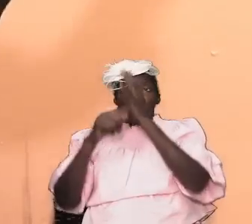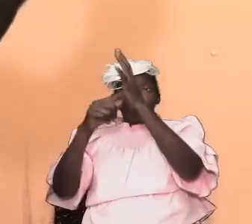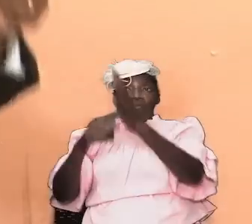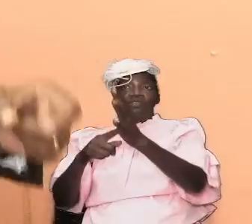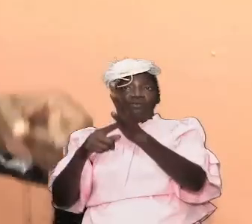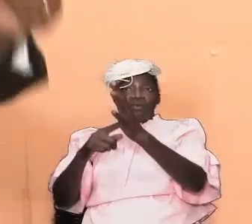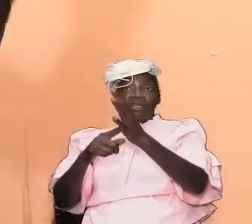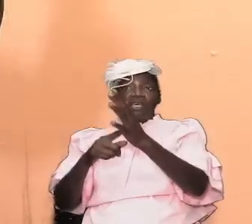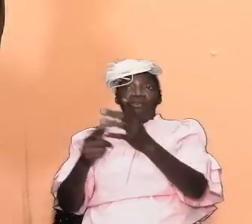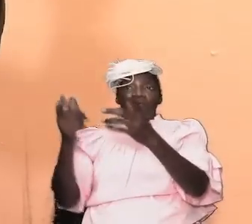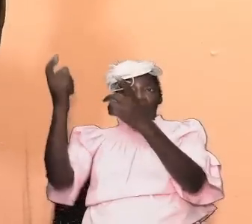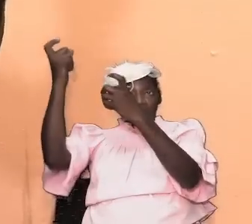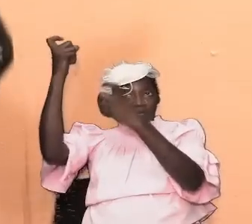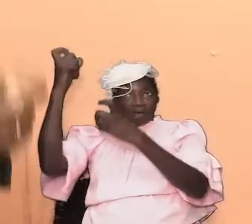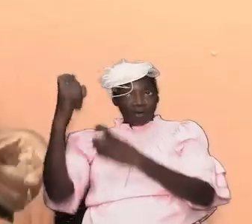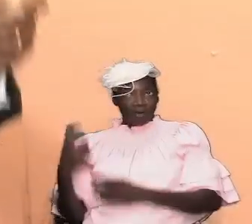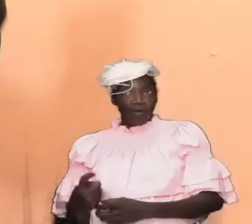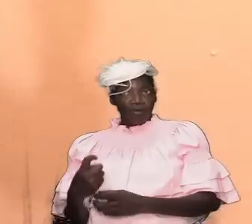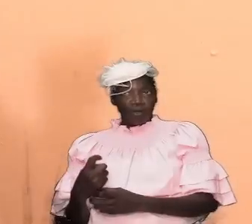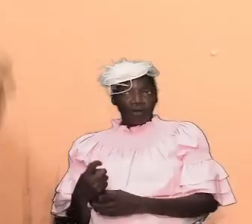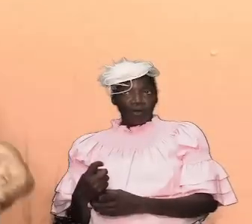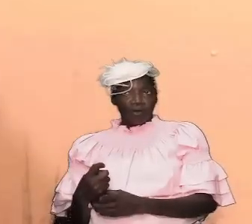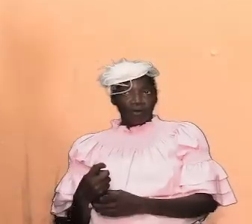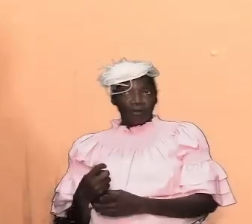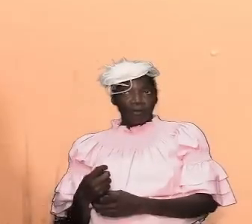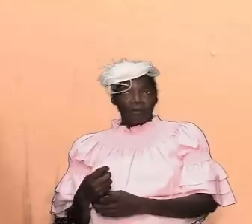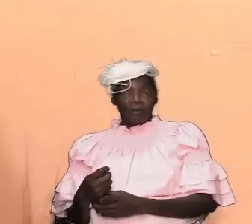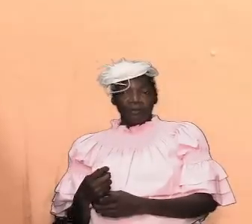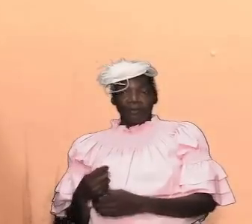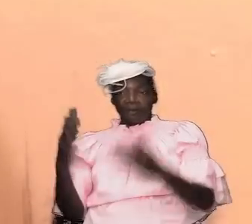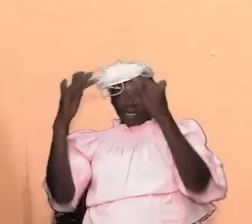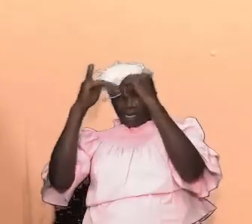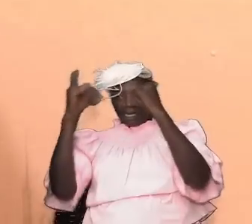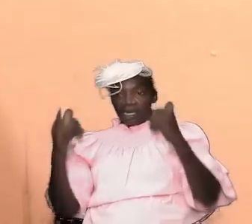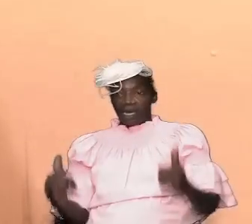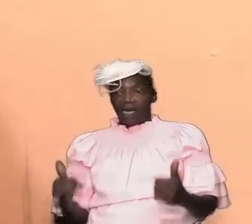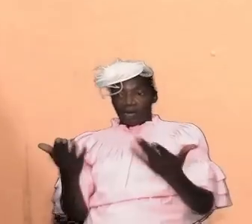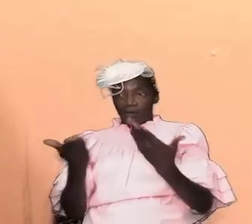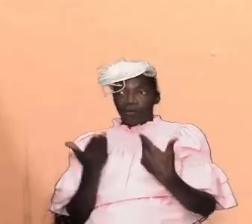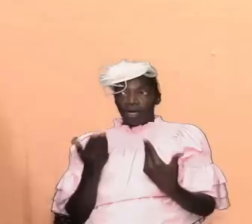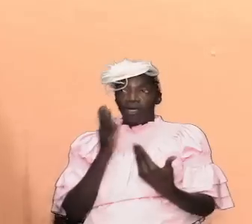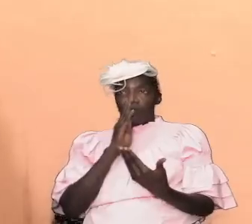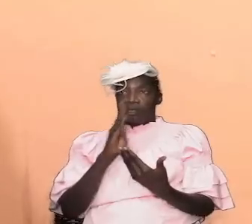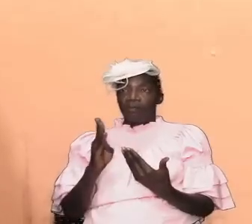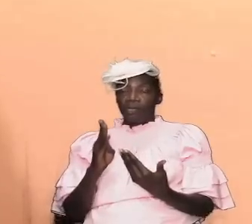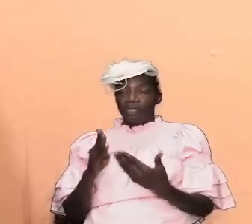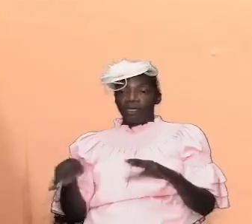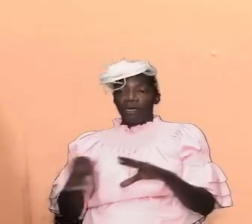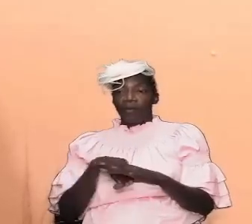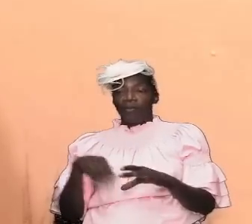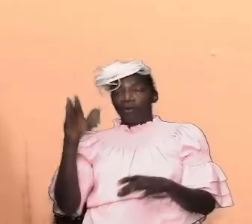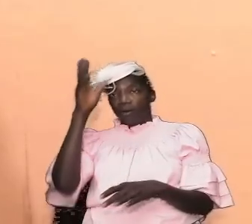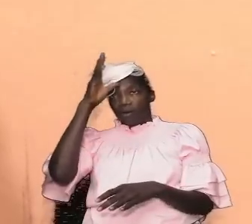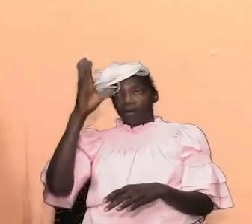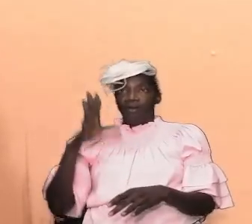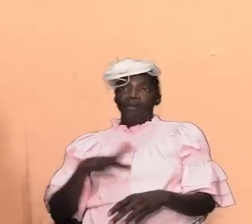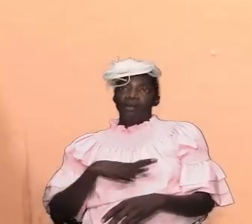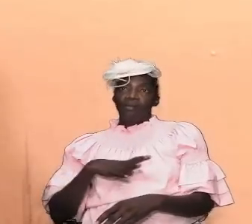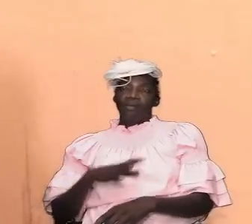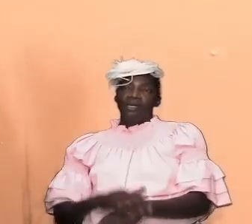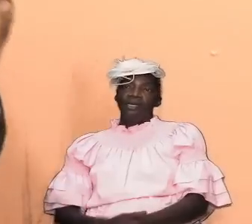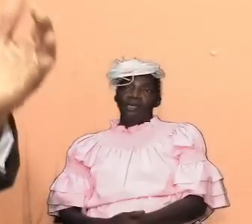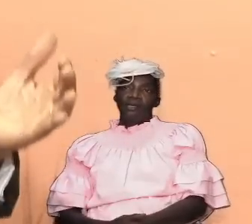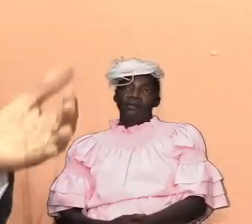when he came down to reside in the ark he wanted to be among men but he